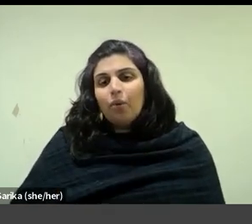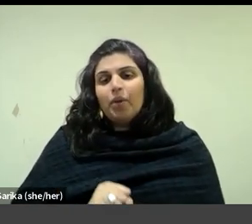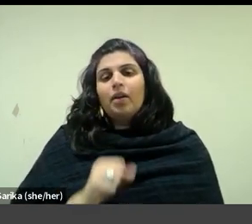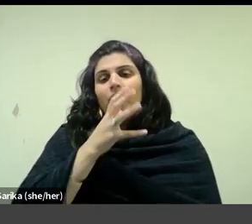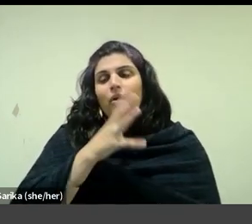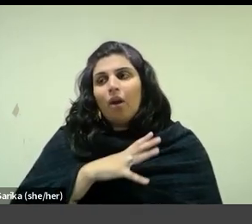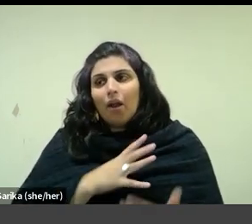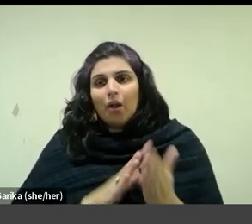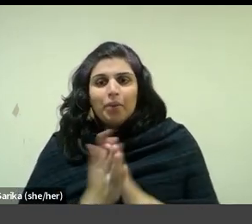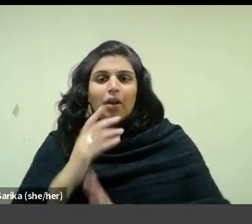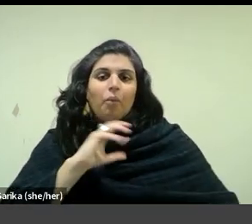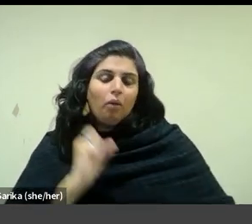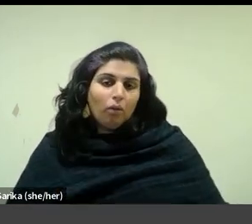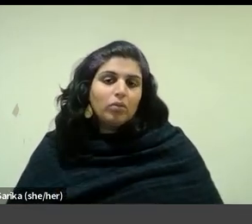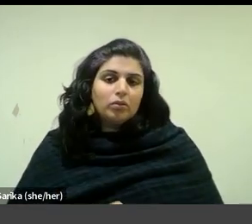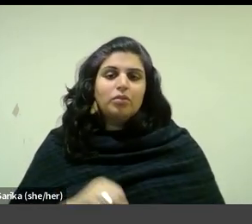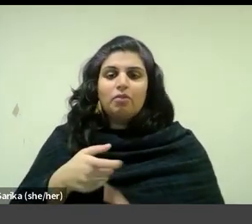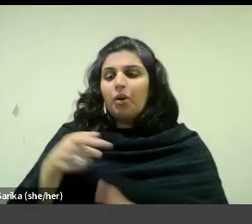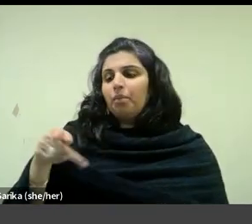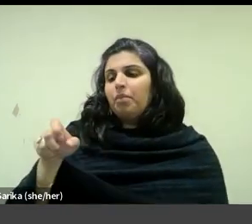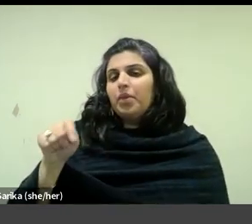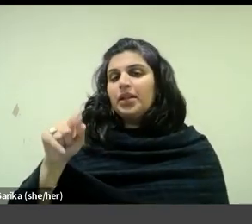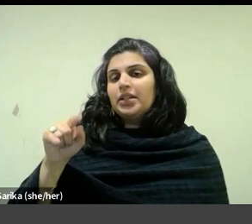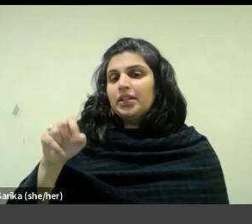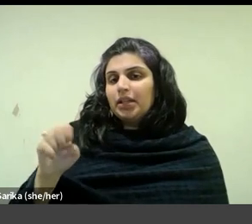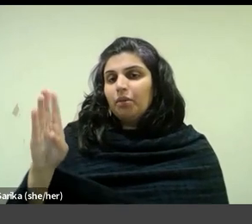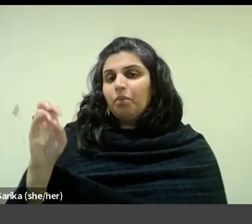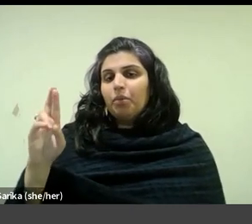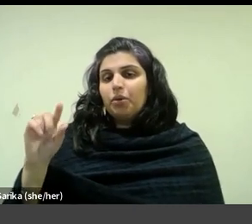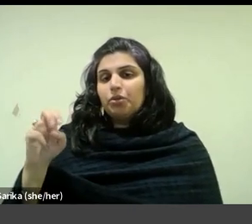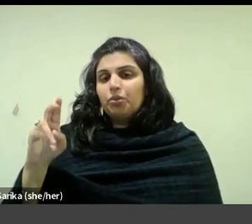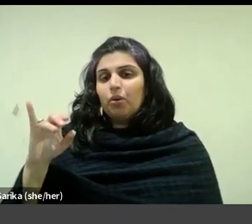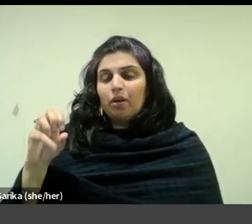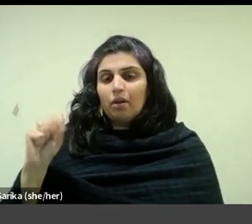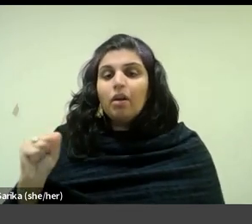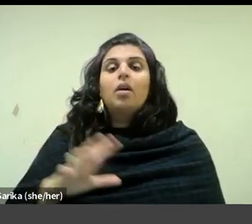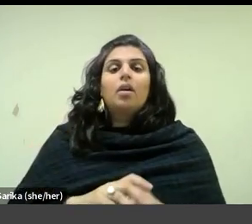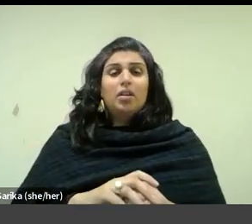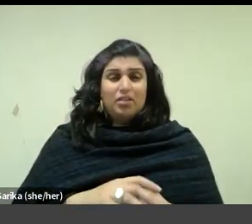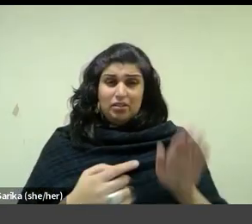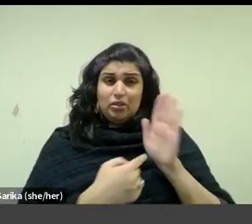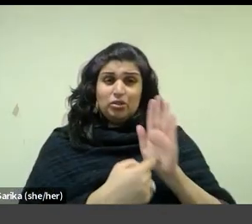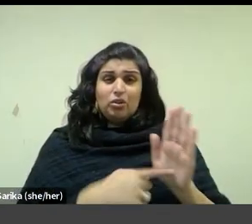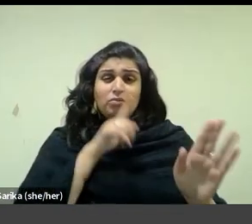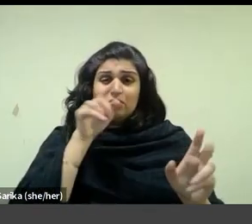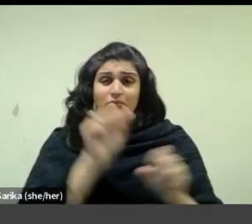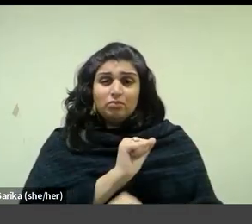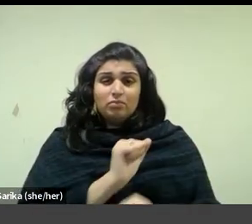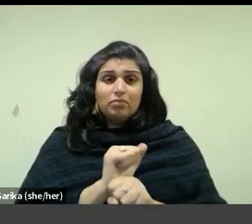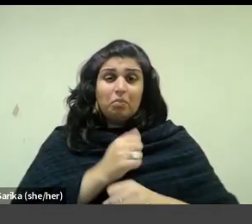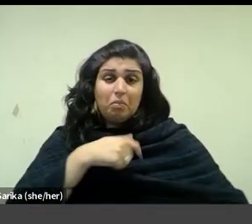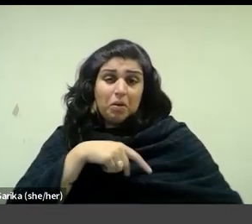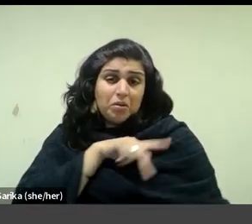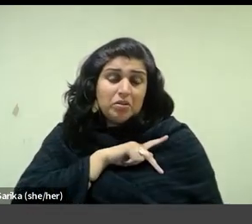picture too? Does this housework painting confront the actual personal conditions of his domestic life